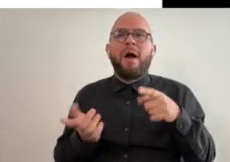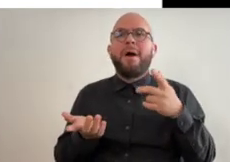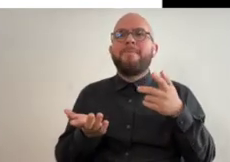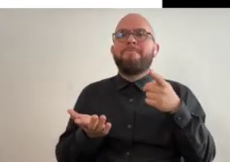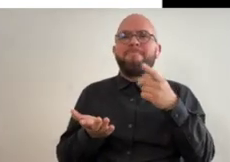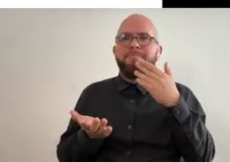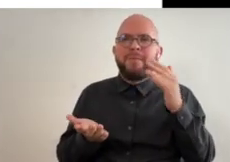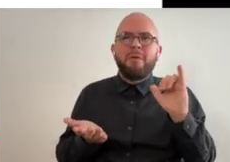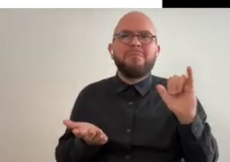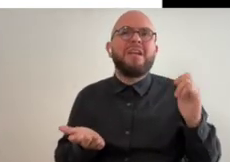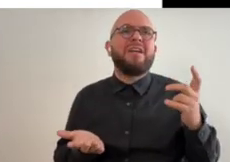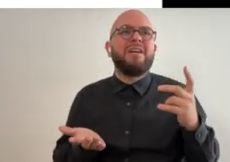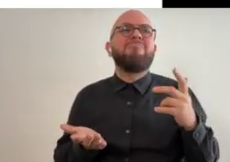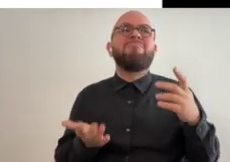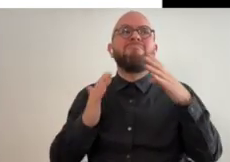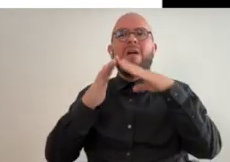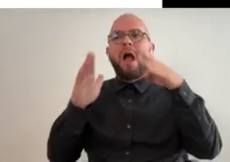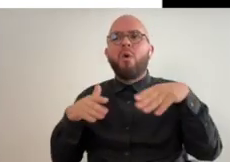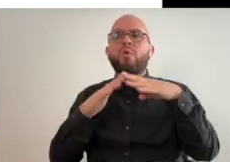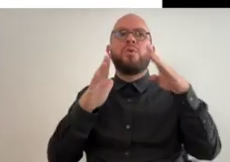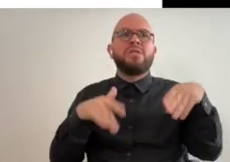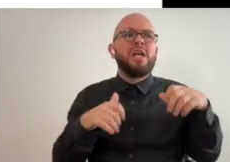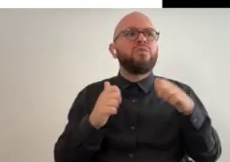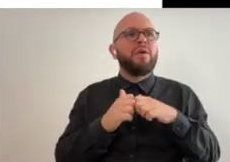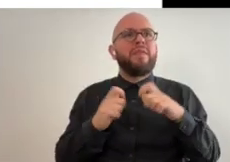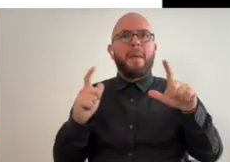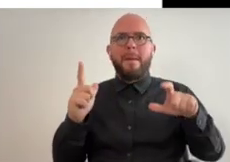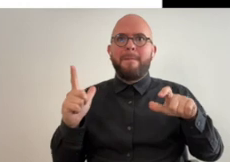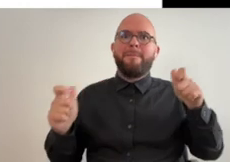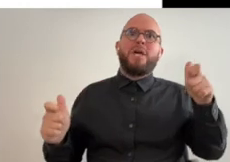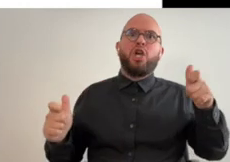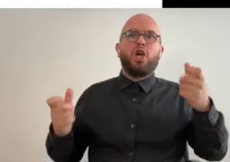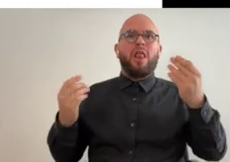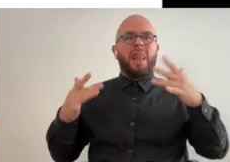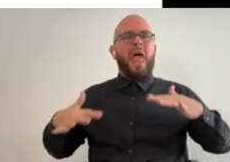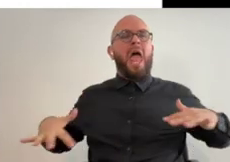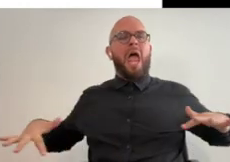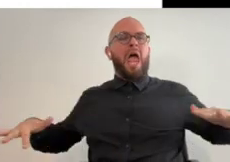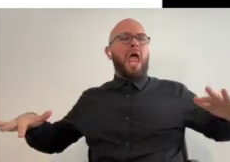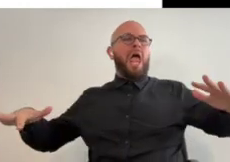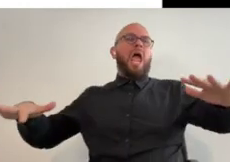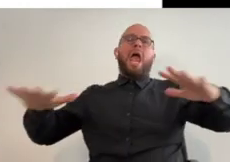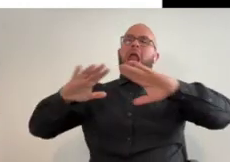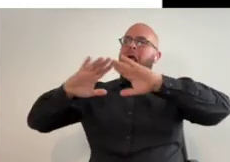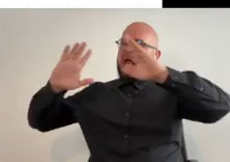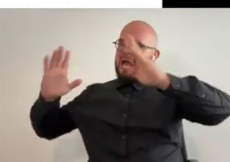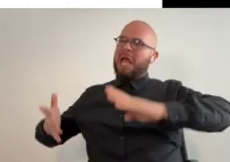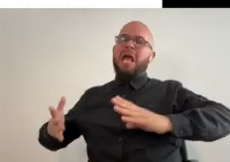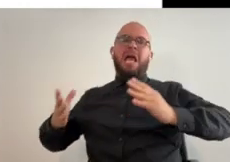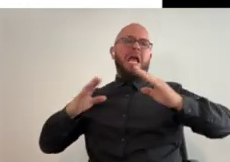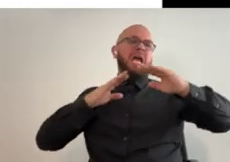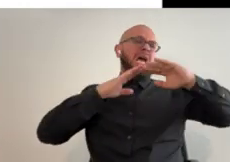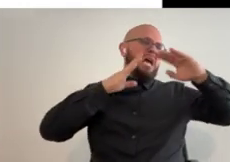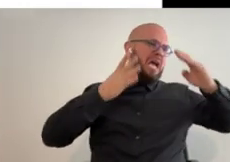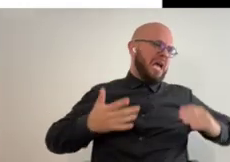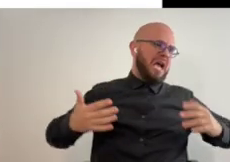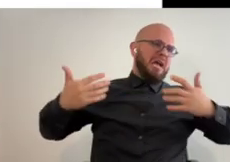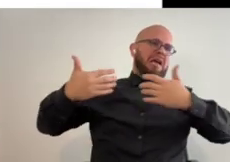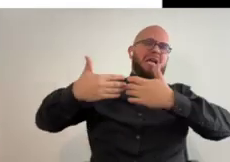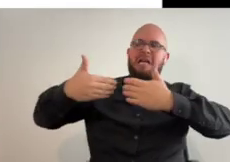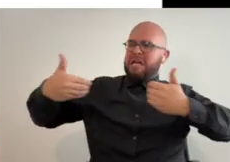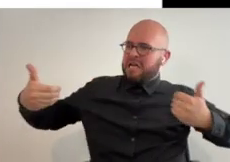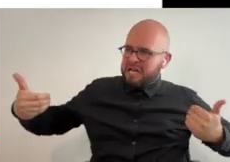i'm not from there but it was like this you know like definitely houses with bigger pieces of land like